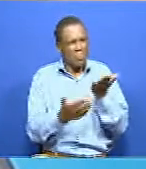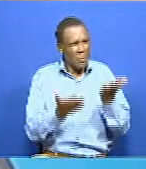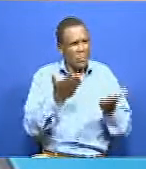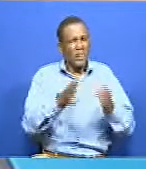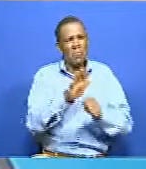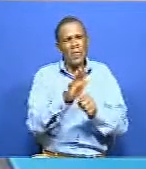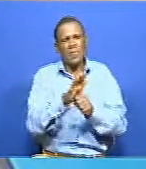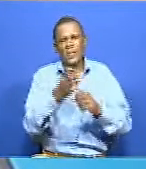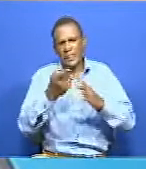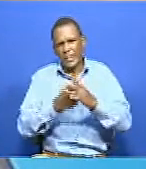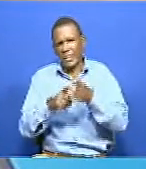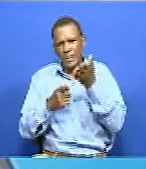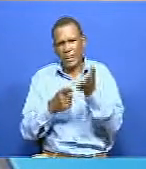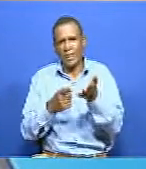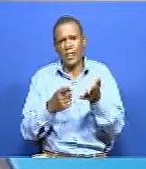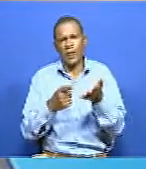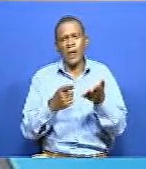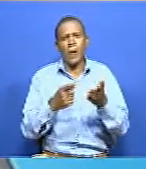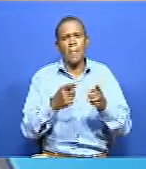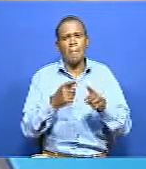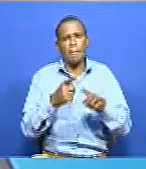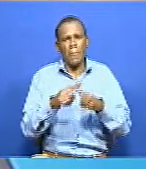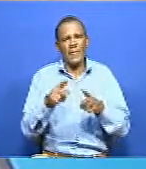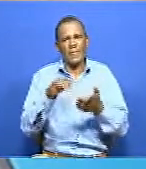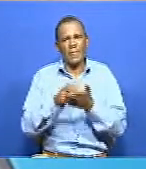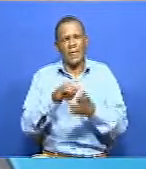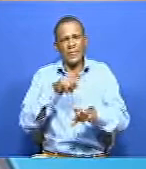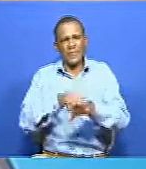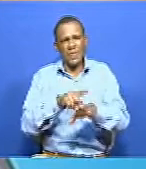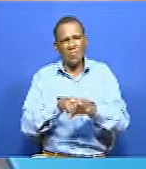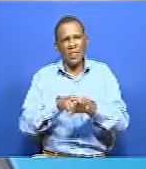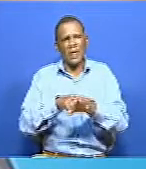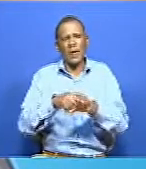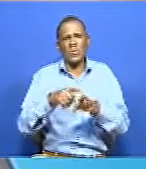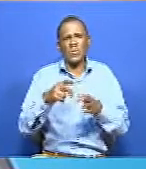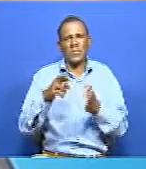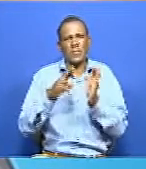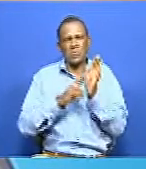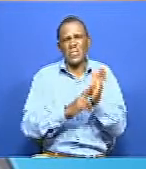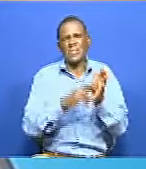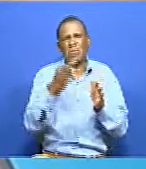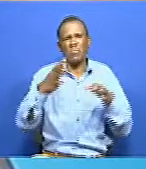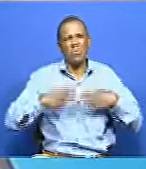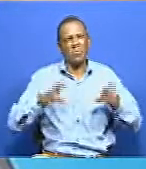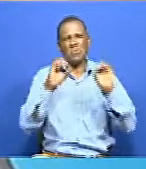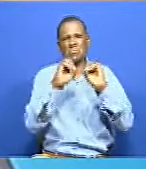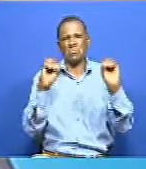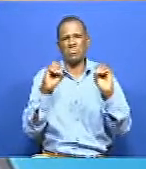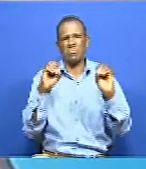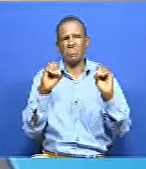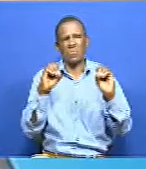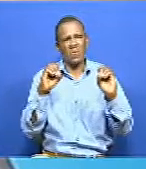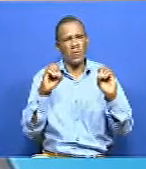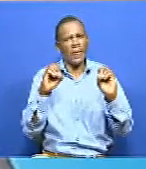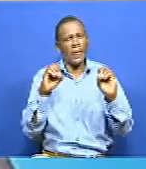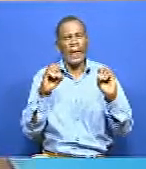the growth in the media, at that particular time there was no representation of deaf persons in the media. We didn't have a